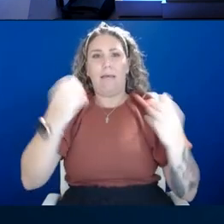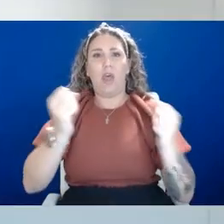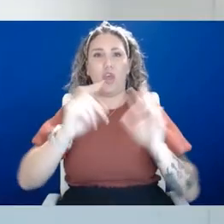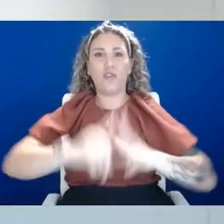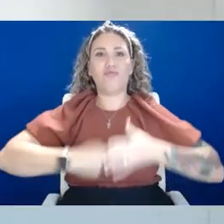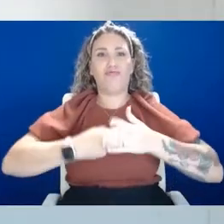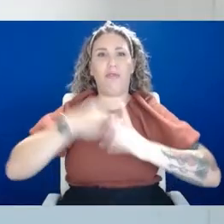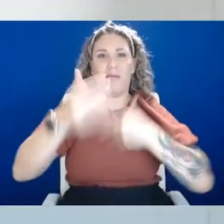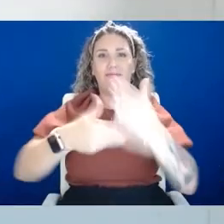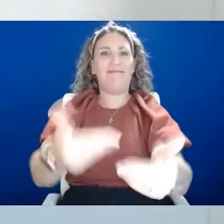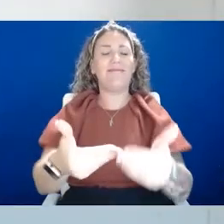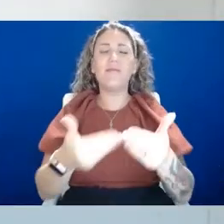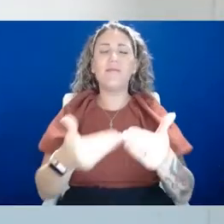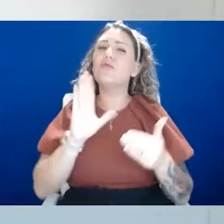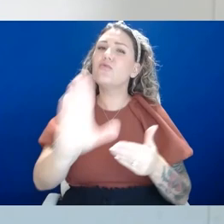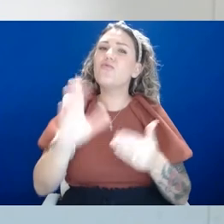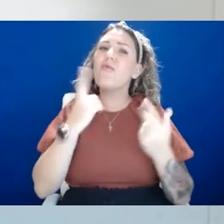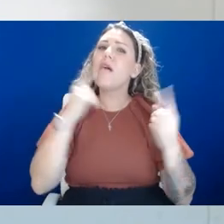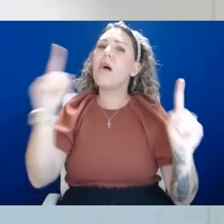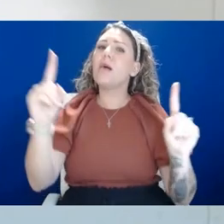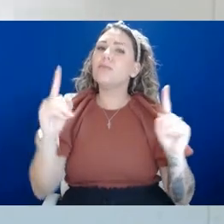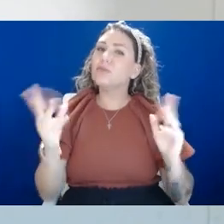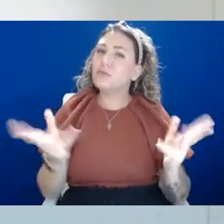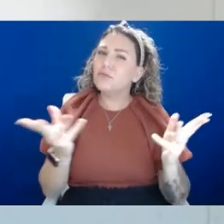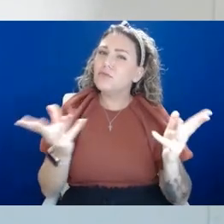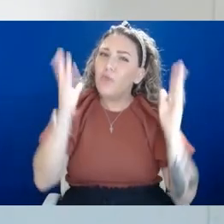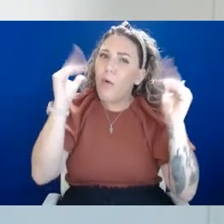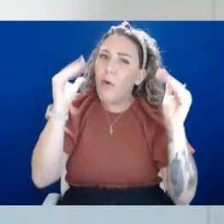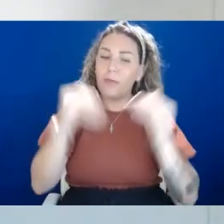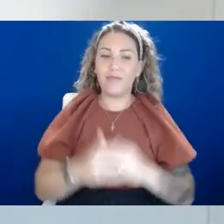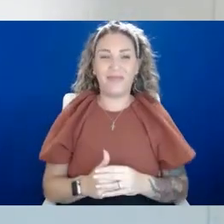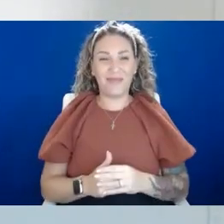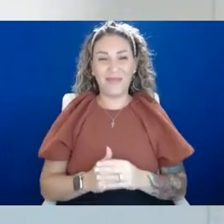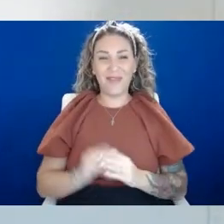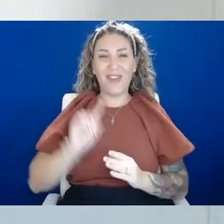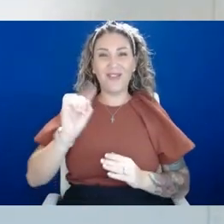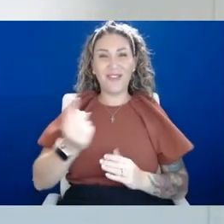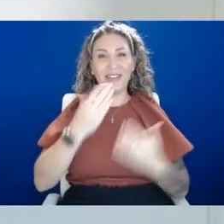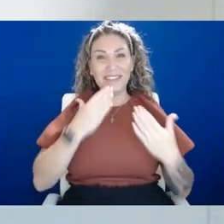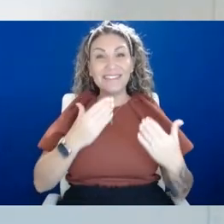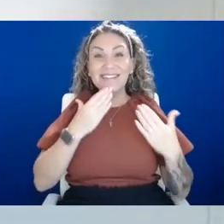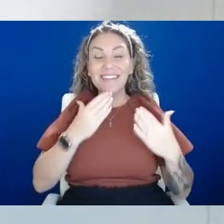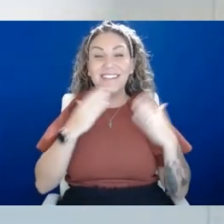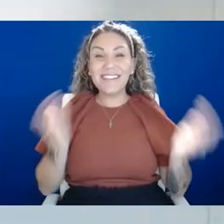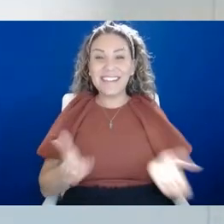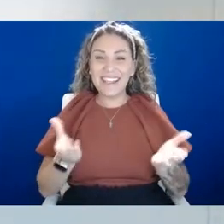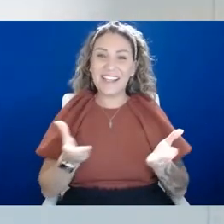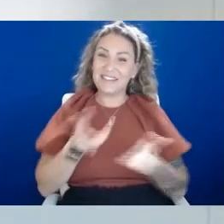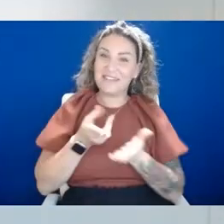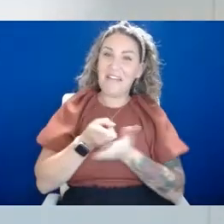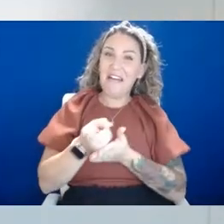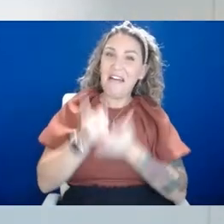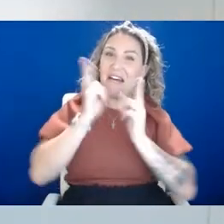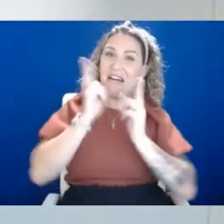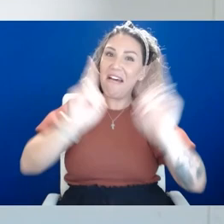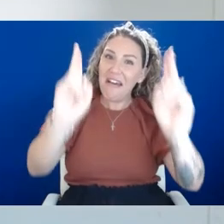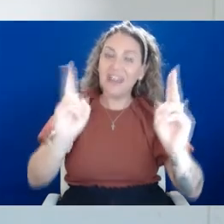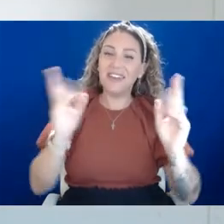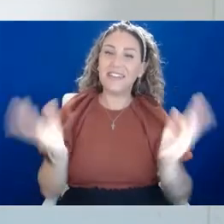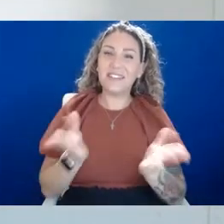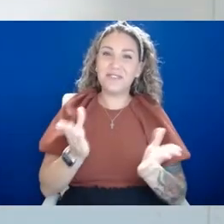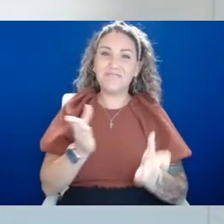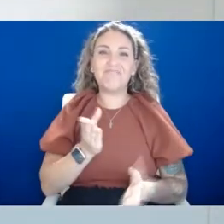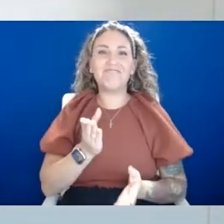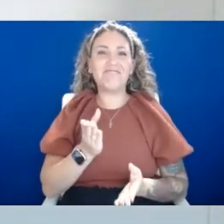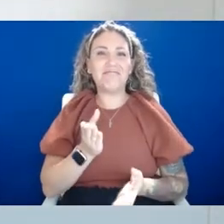this? Yeah. First of all, thank you for having me. You it's an honor to be here and, you know, speaking to, you know, you